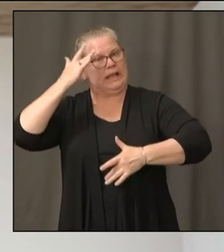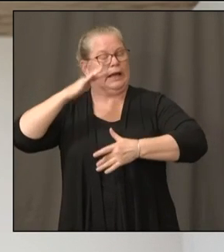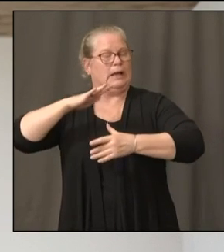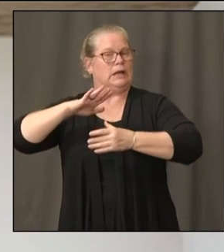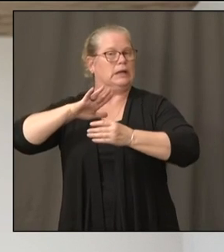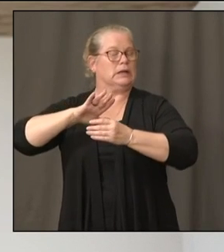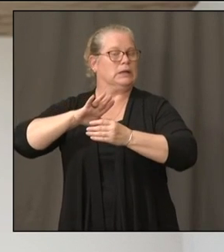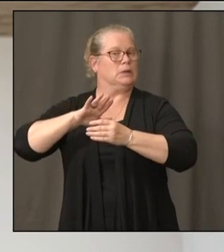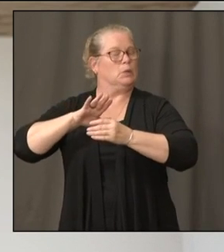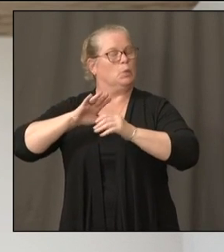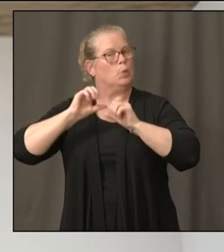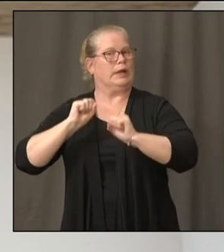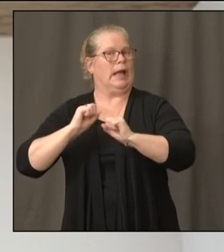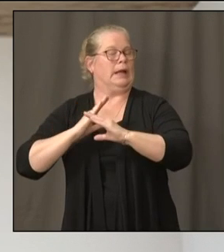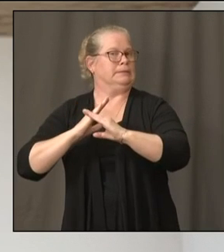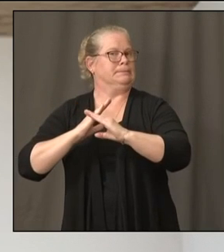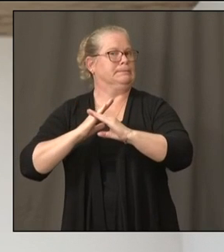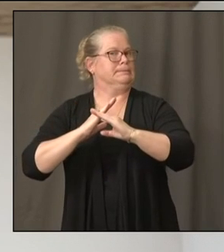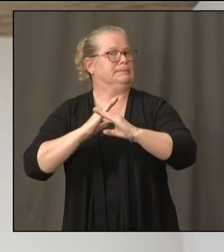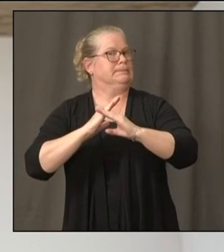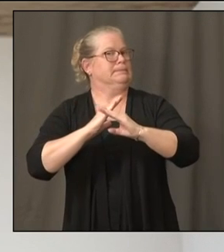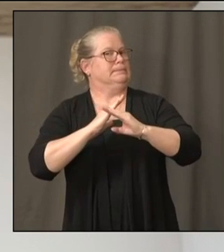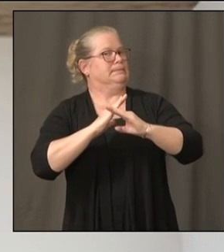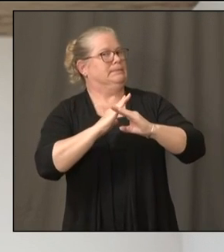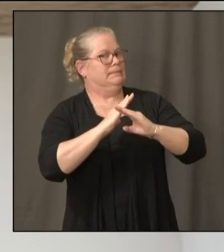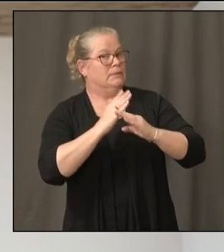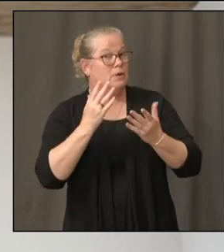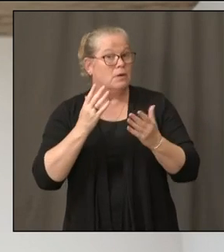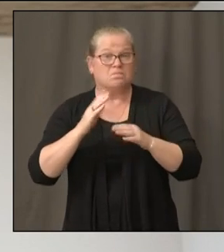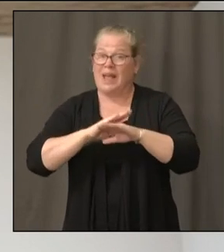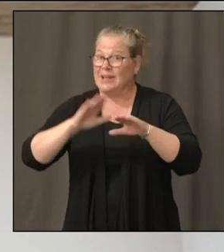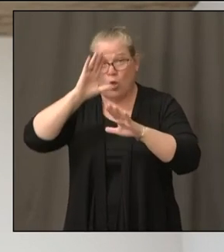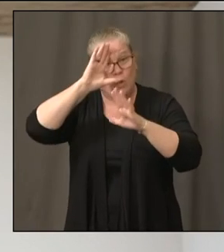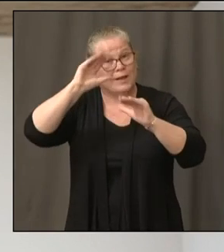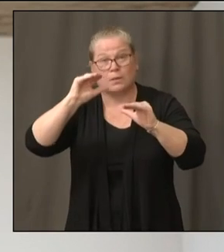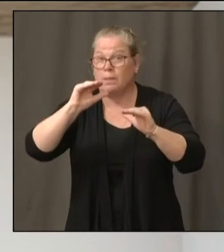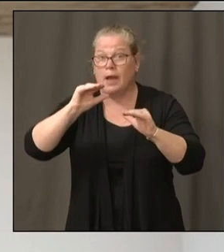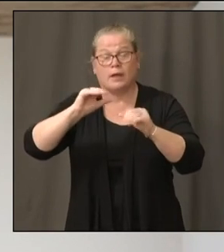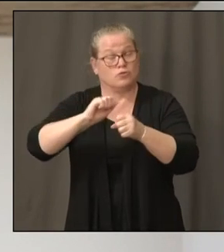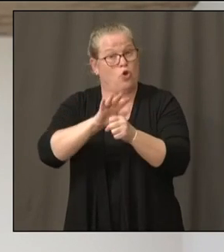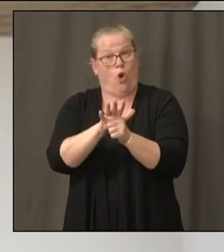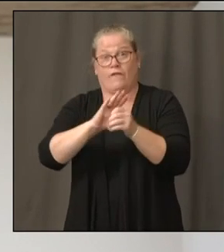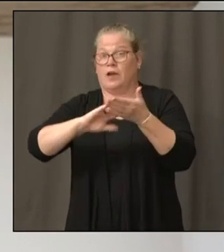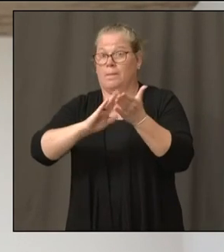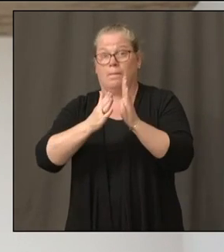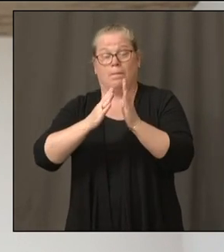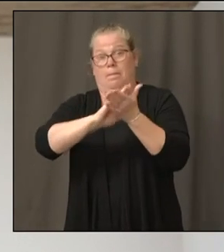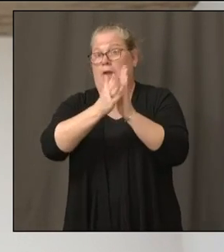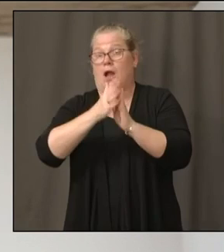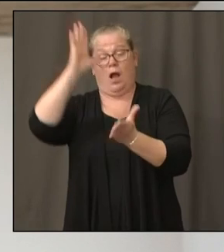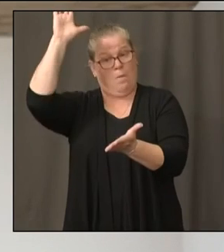zero and, like, stay there for a little while. I expect us to have, right now, if you've noticed, we have averaged around,